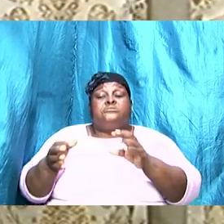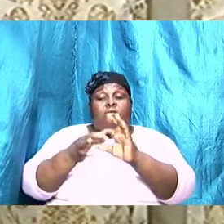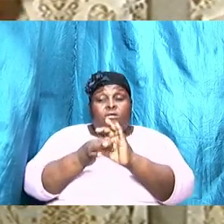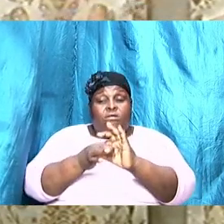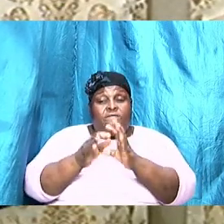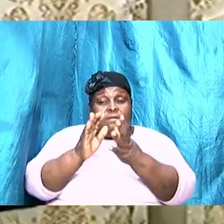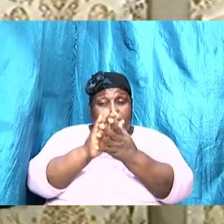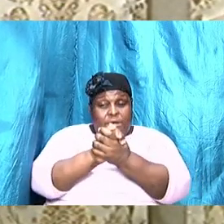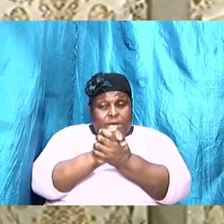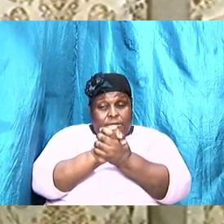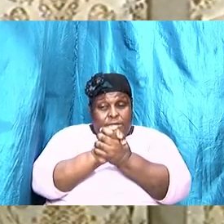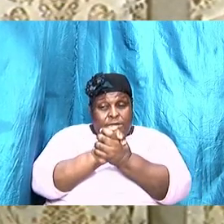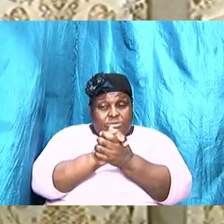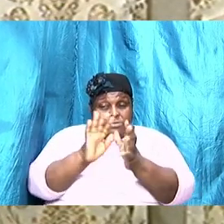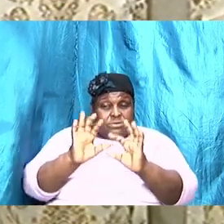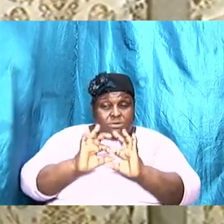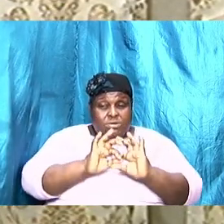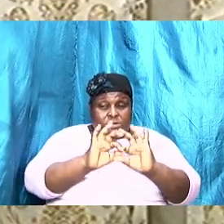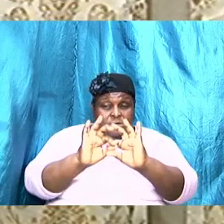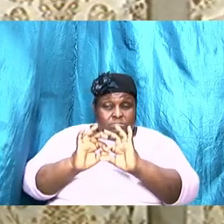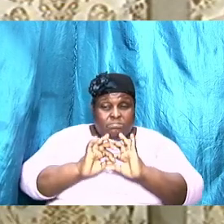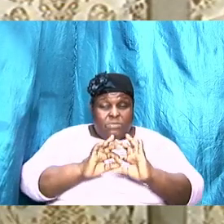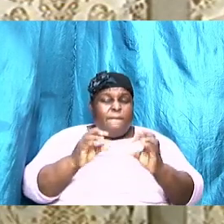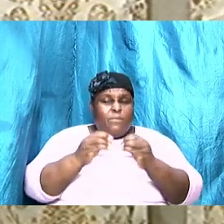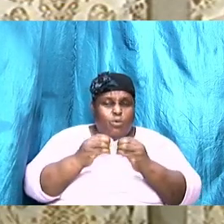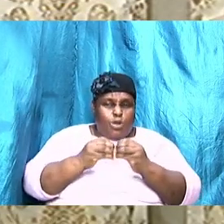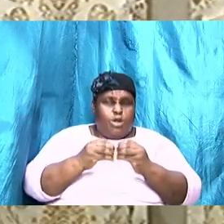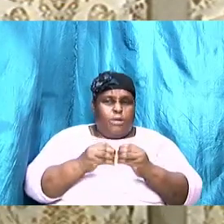there were more but these were the major ones